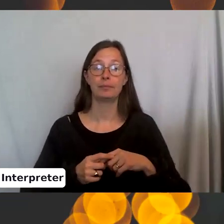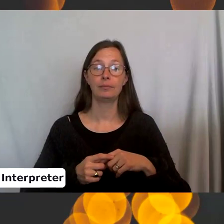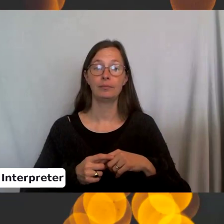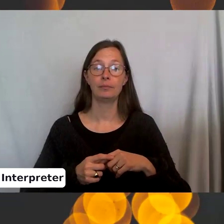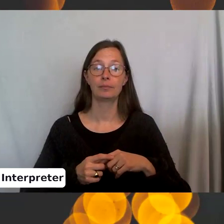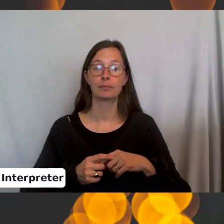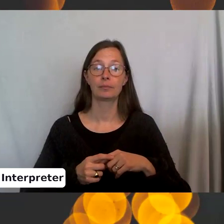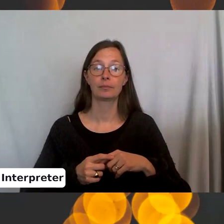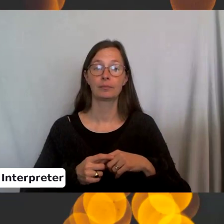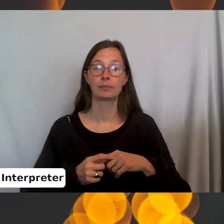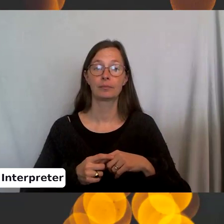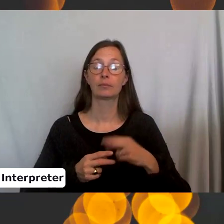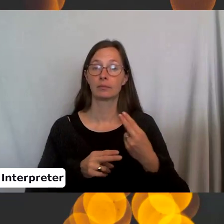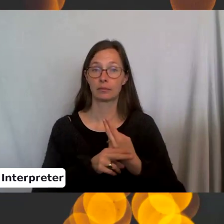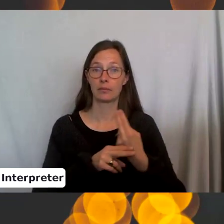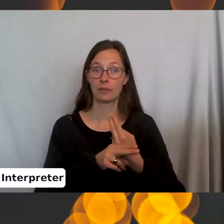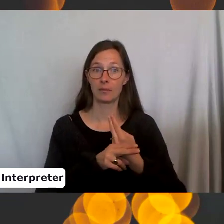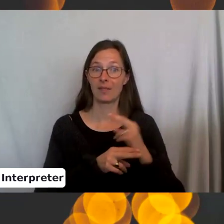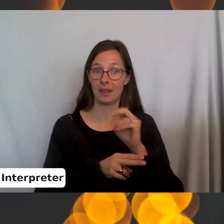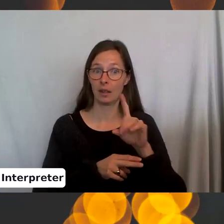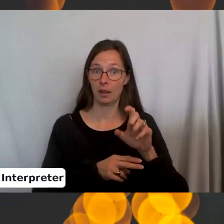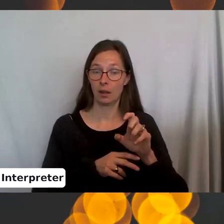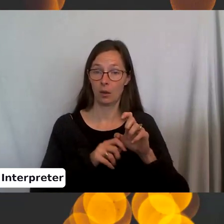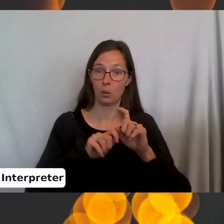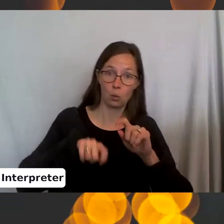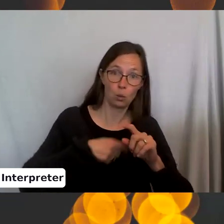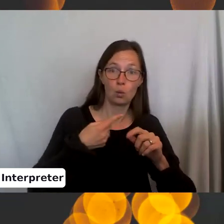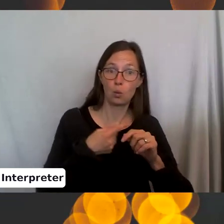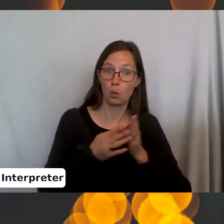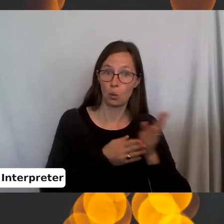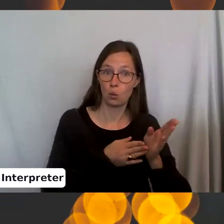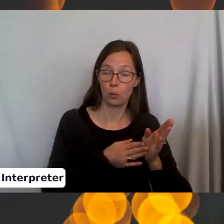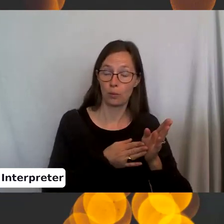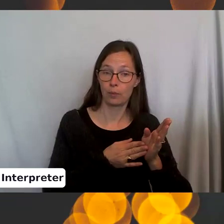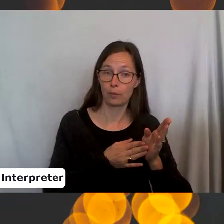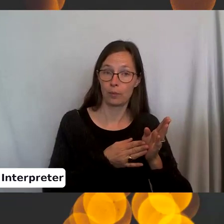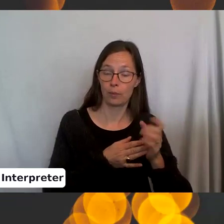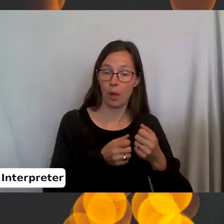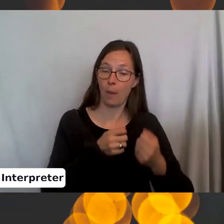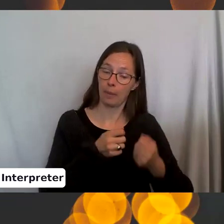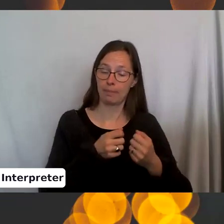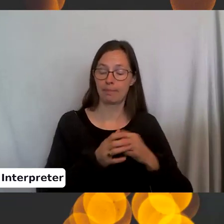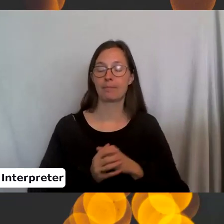use the needle to pull this thing you wrapped around through the loop and pull it tight.